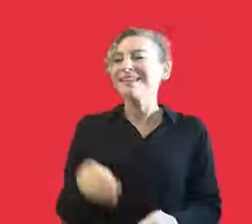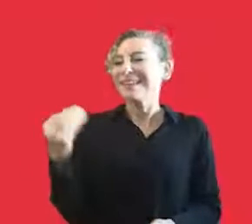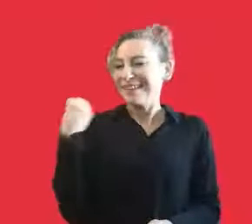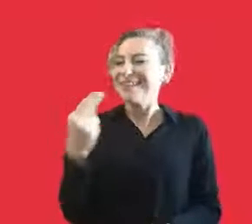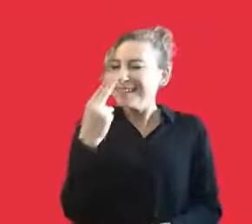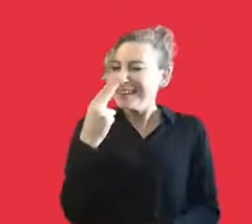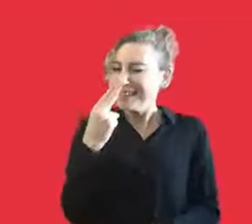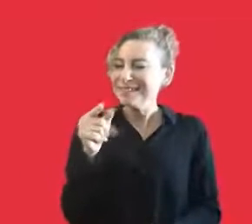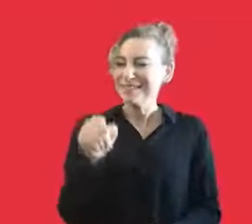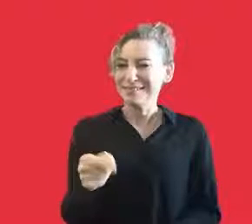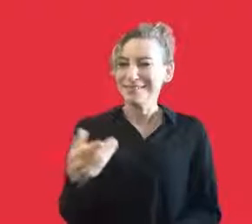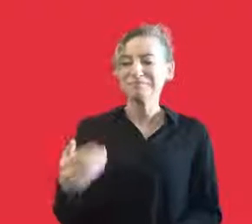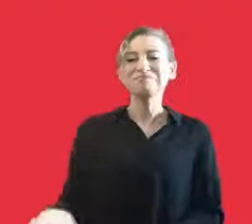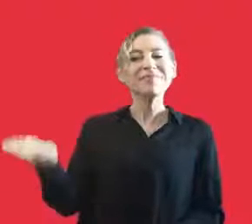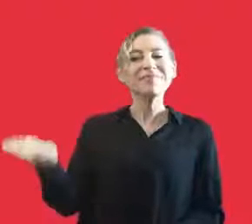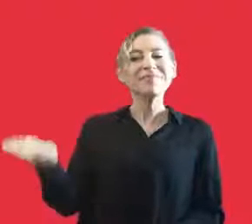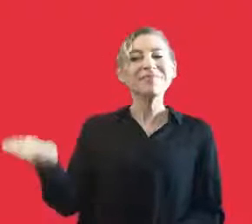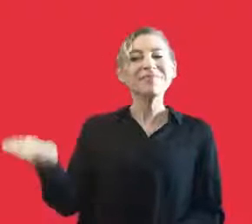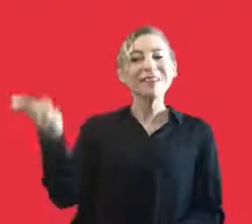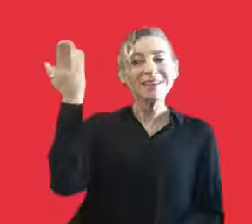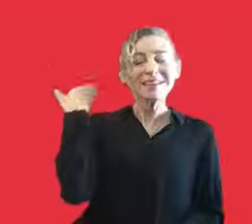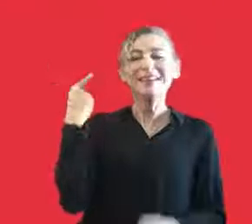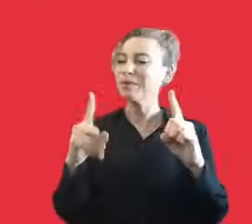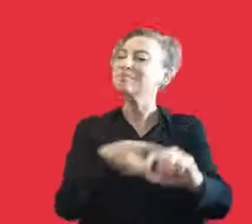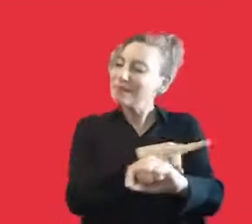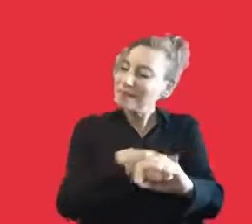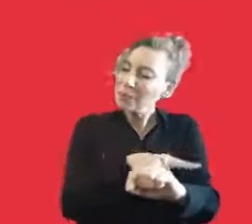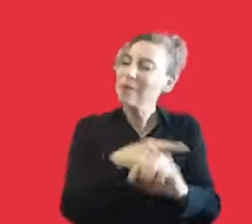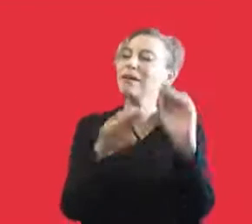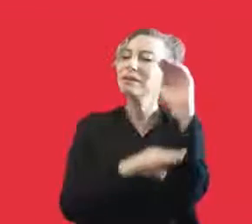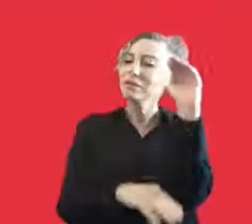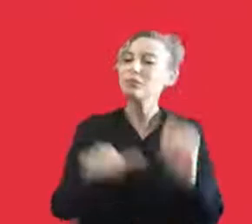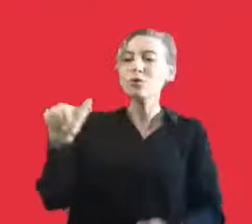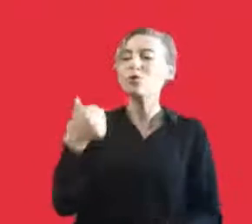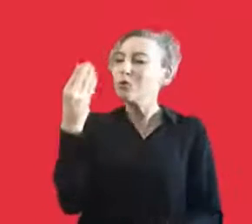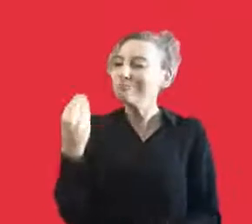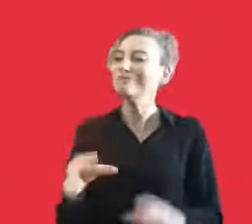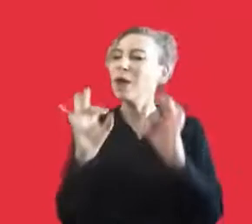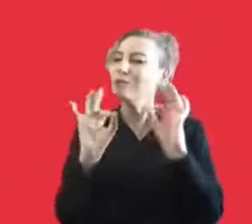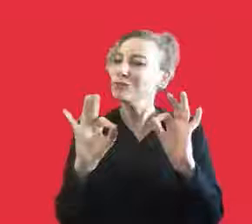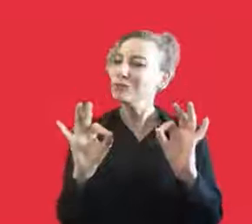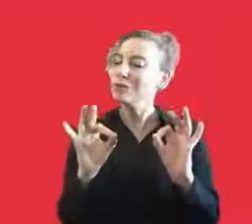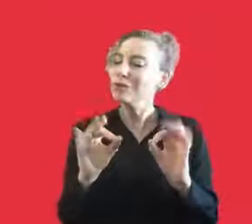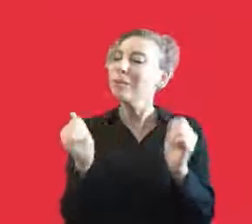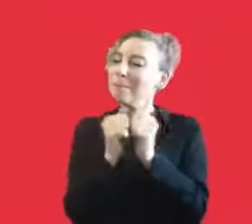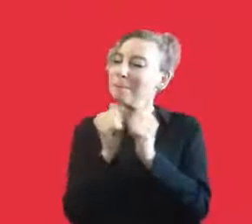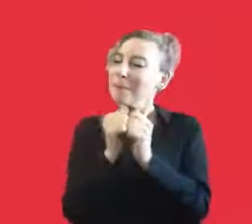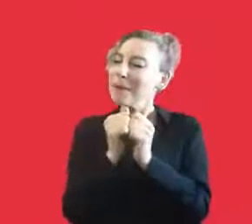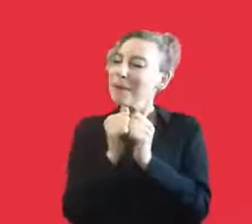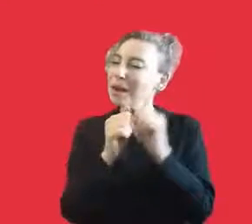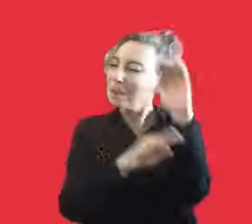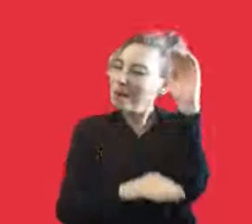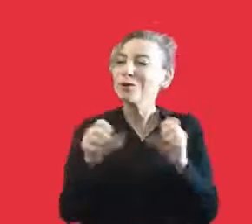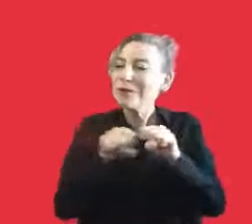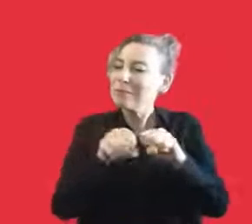actually. We got used to it in the recent period as well, we have the periods in the past. What is important is to be together as much